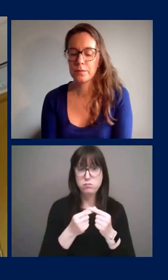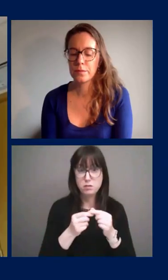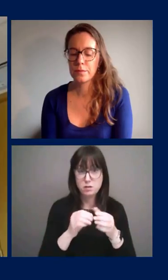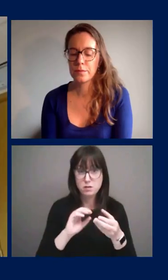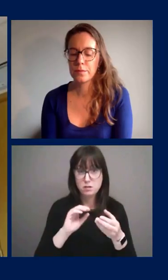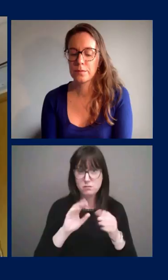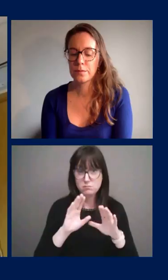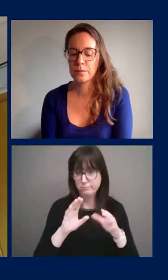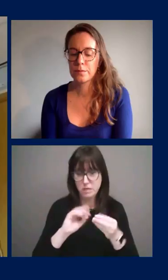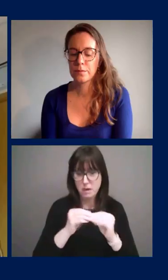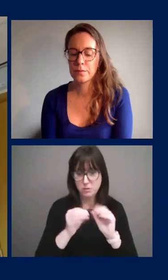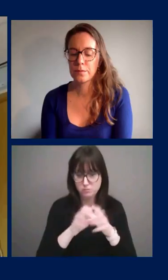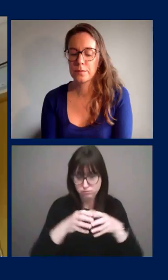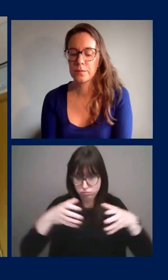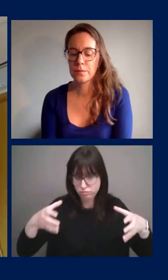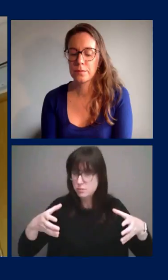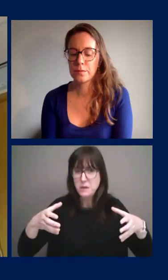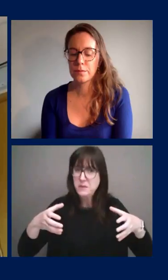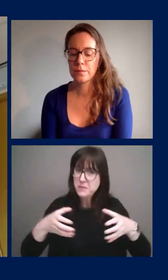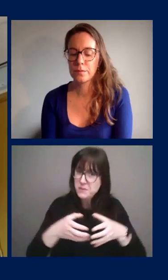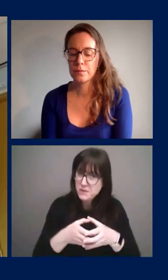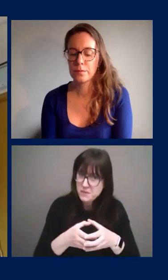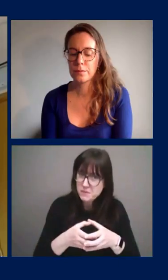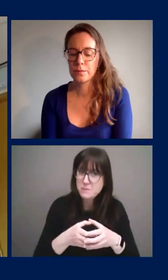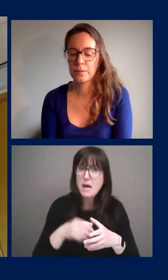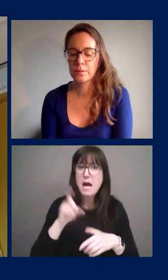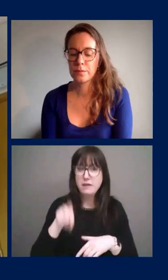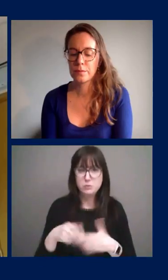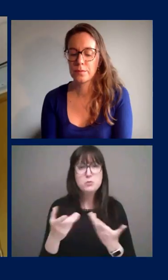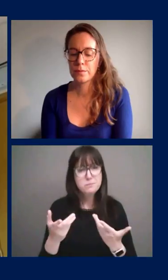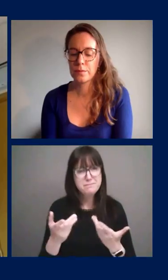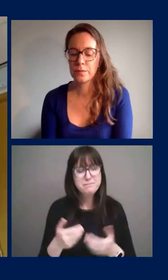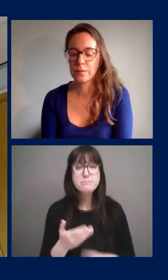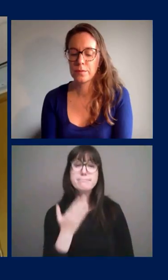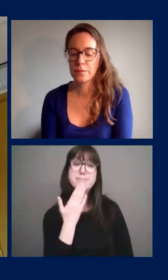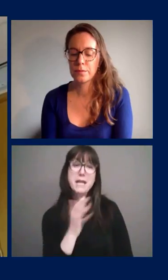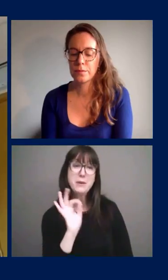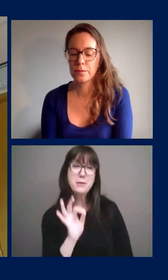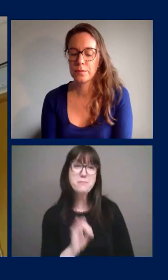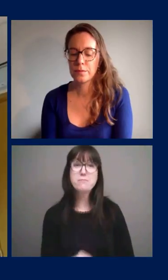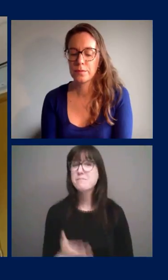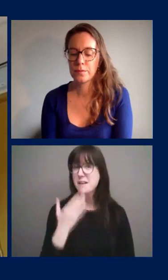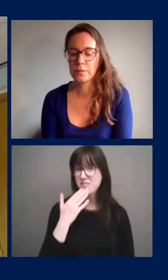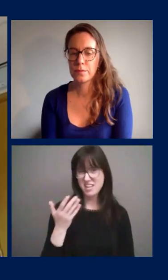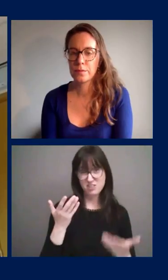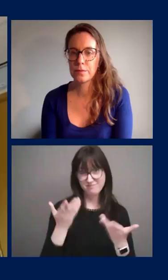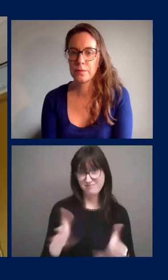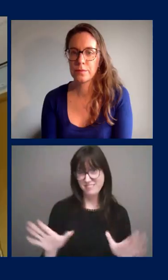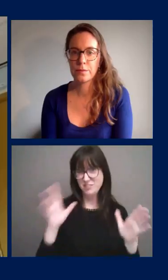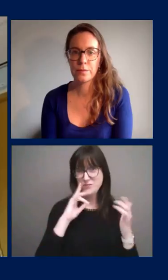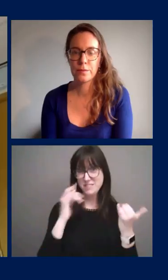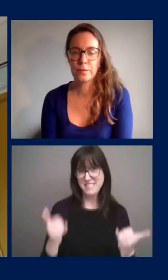children get together thank you very much great thank you that is all the time we have